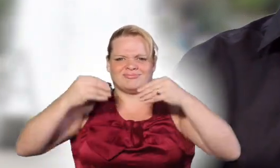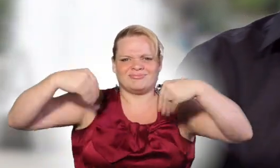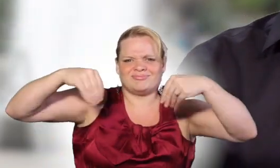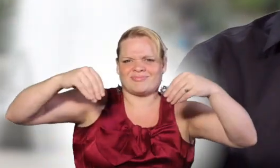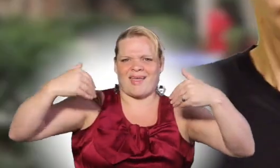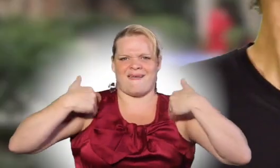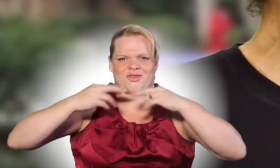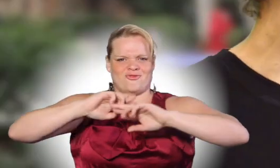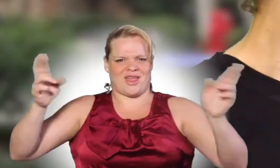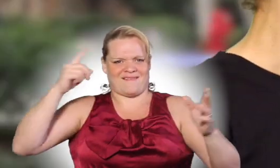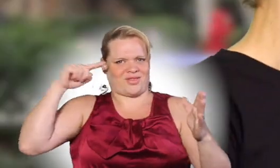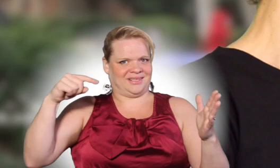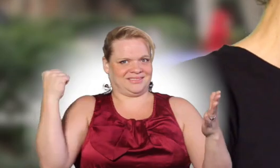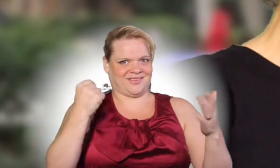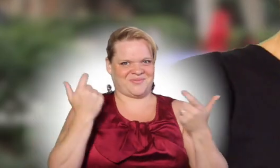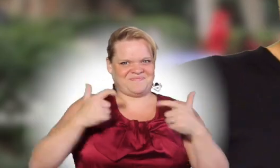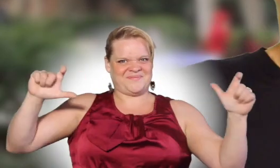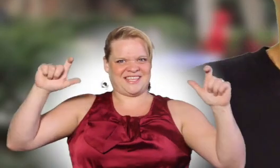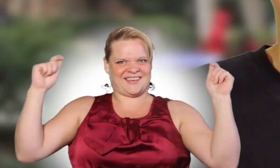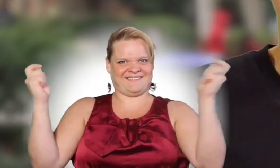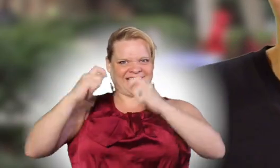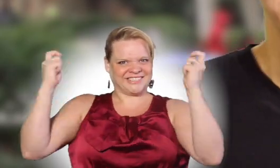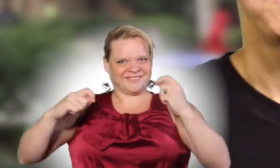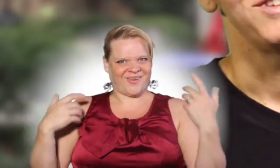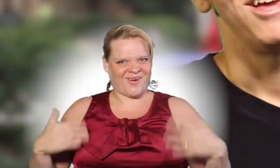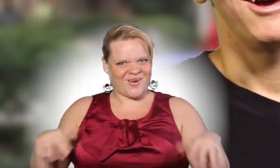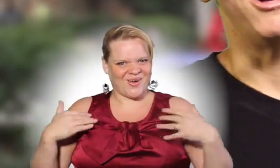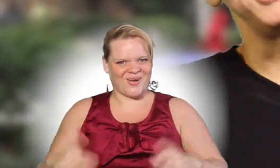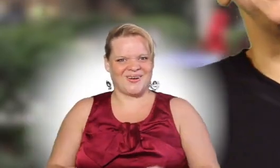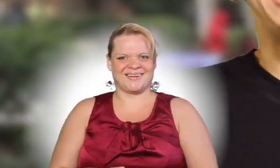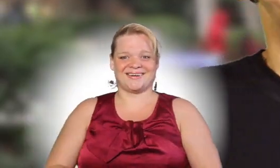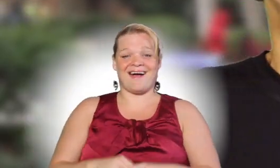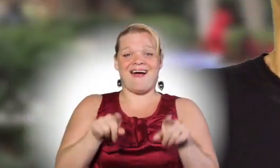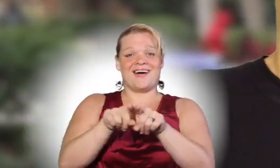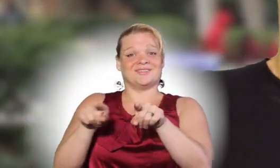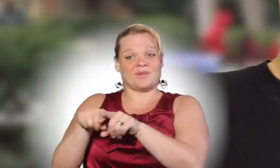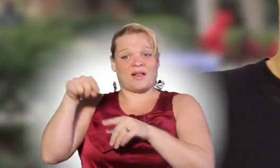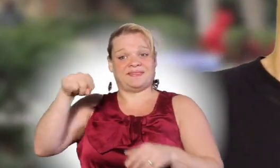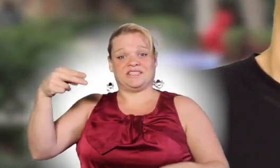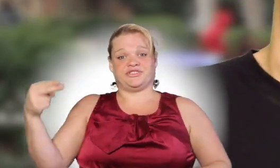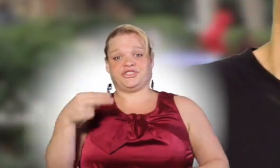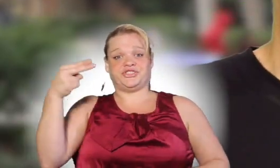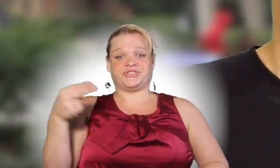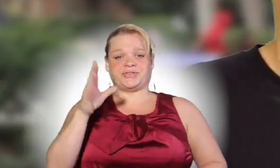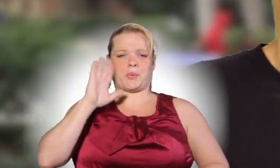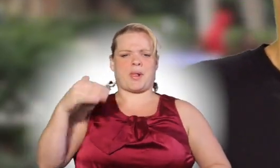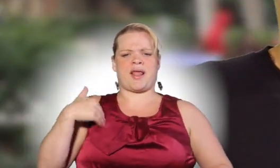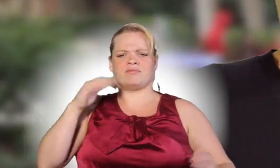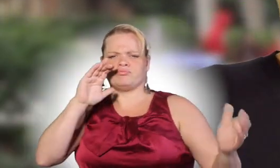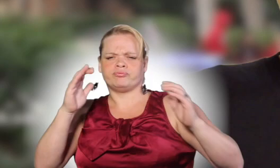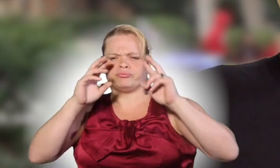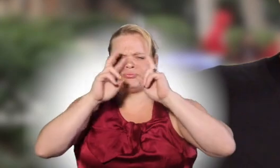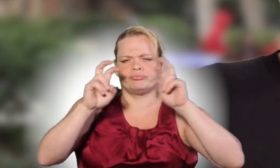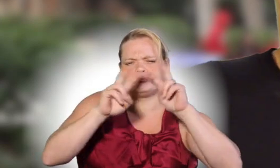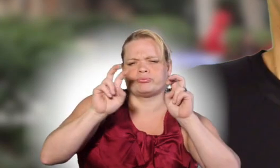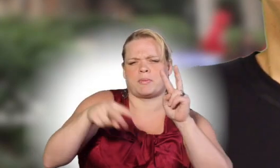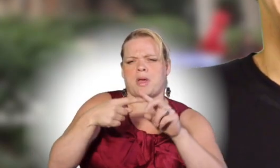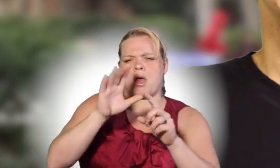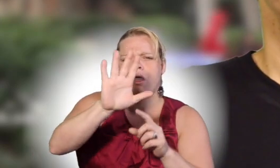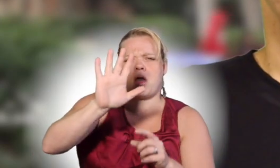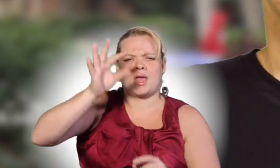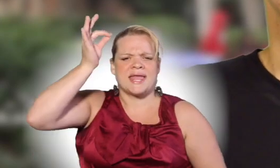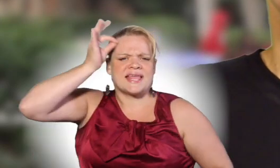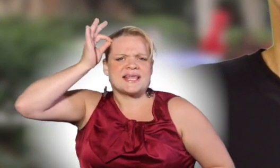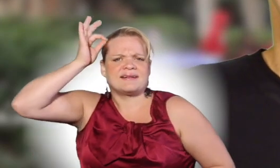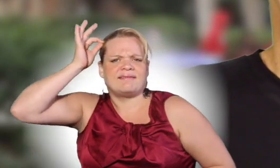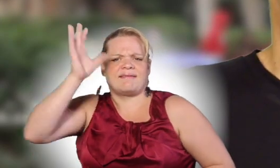festival. Wow, they travel far away, huh? Also happening on Thursday is a comparative analysis of